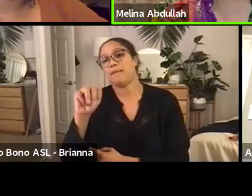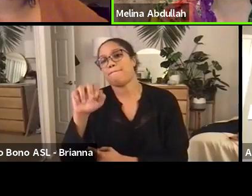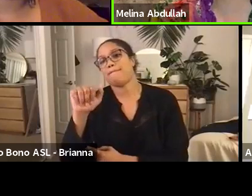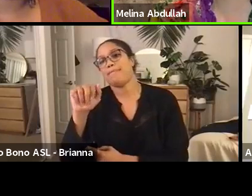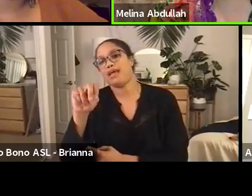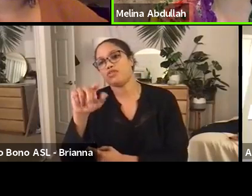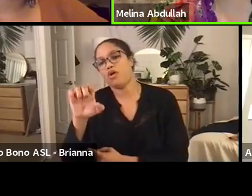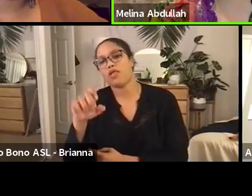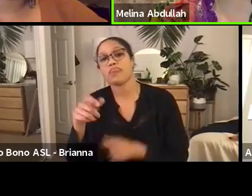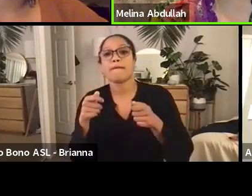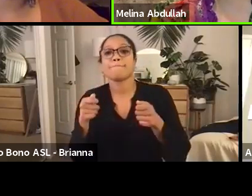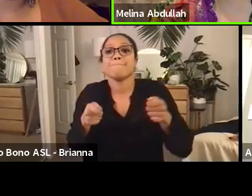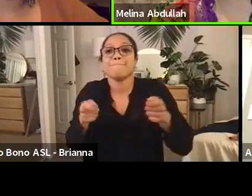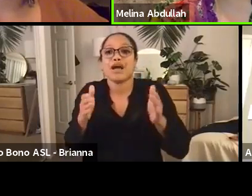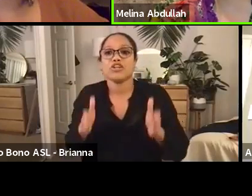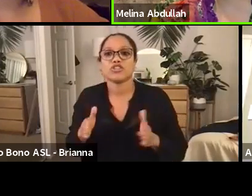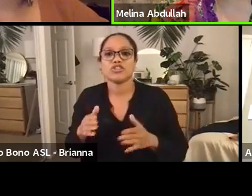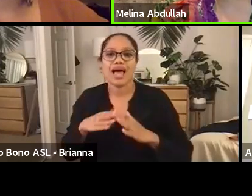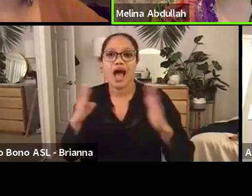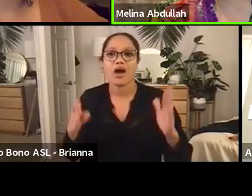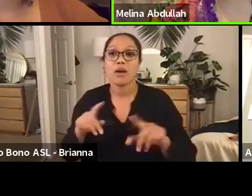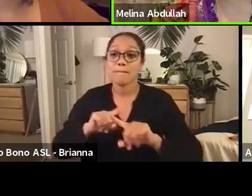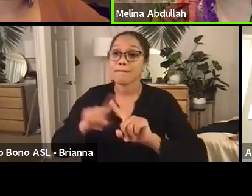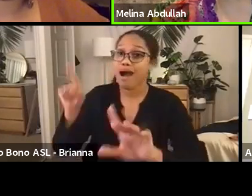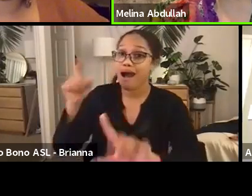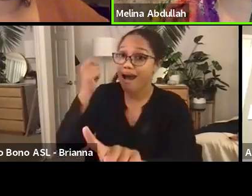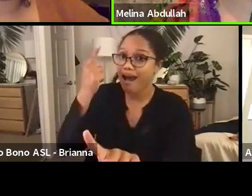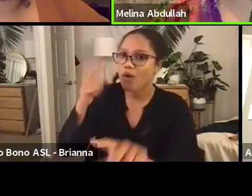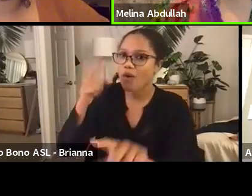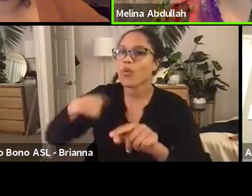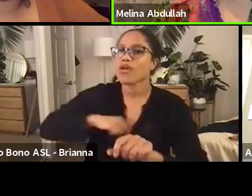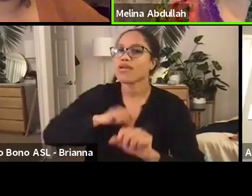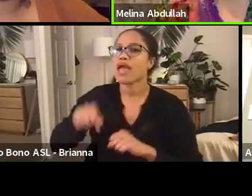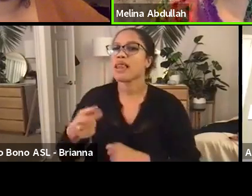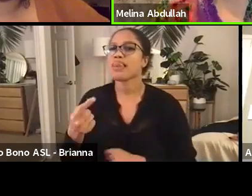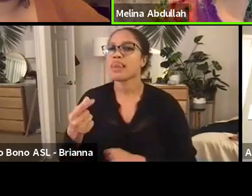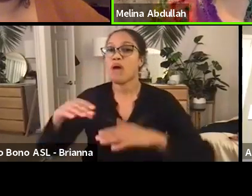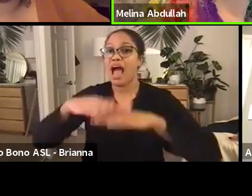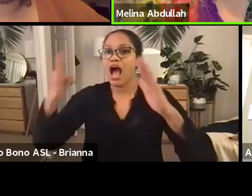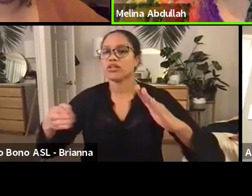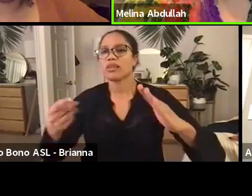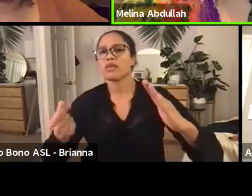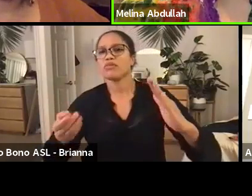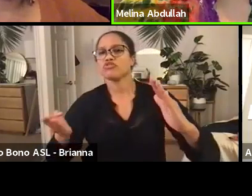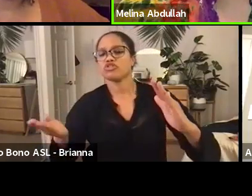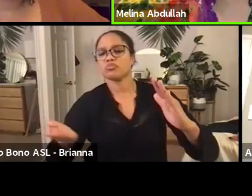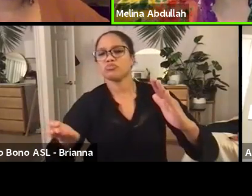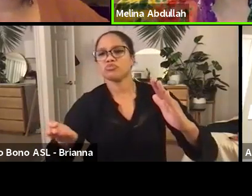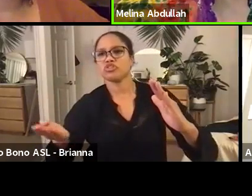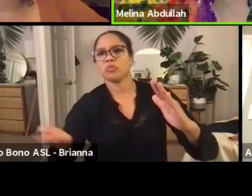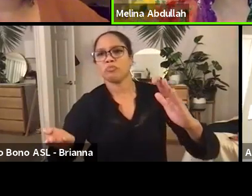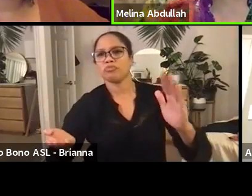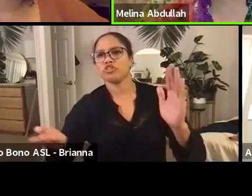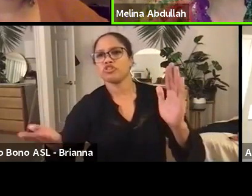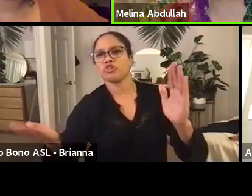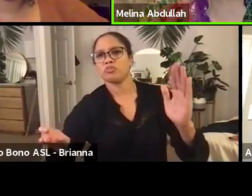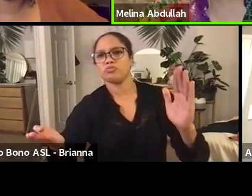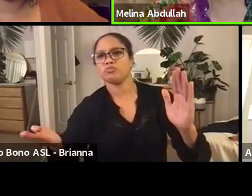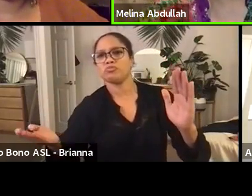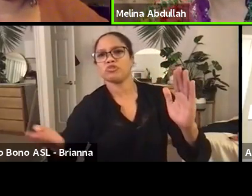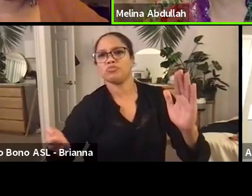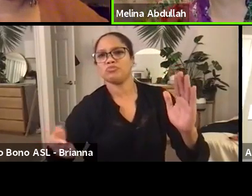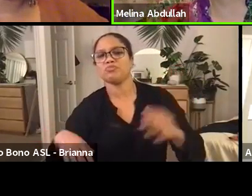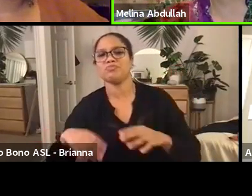However, you can start chopping that shit a little bit, right? And so, Gina, do you want to